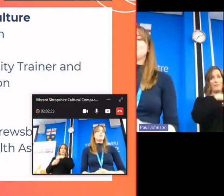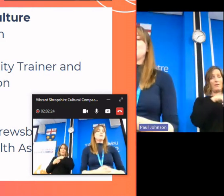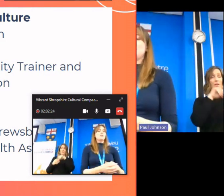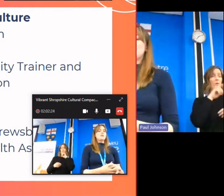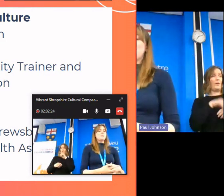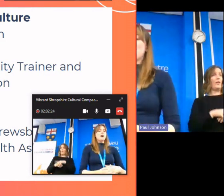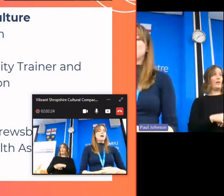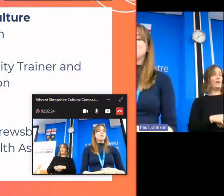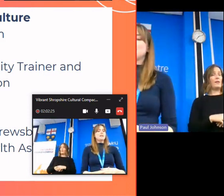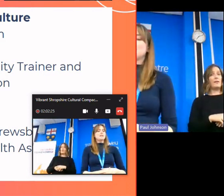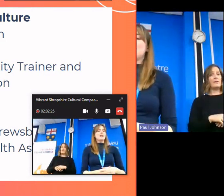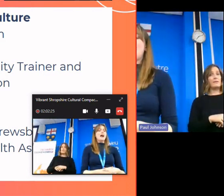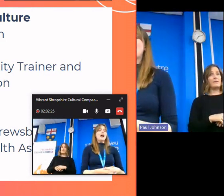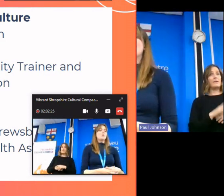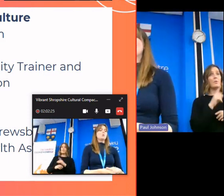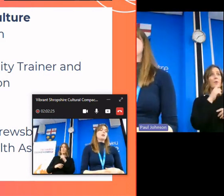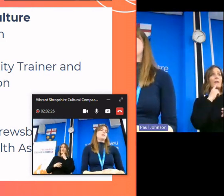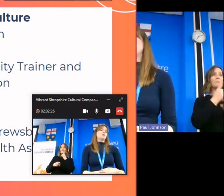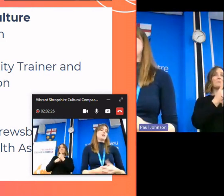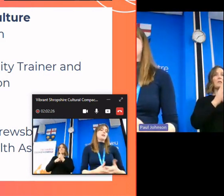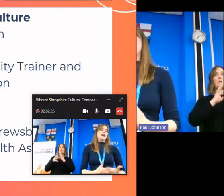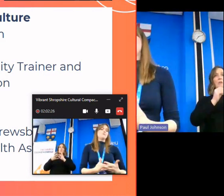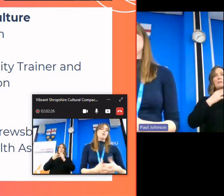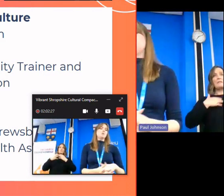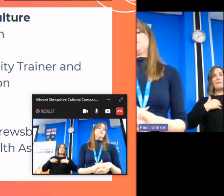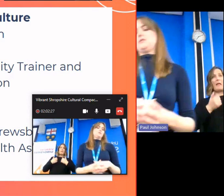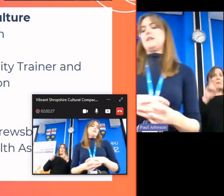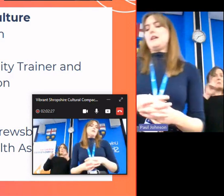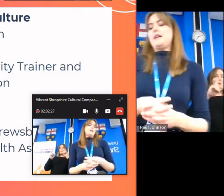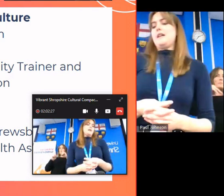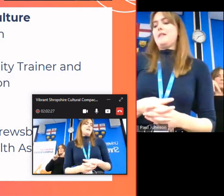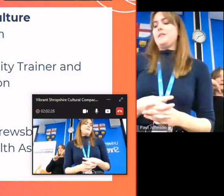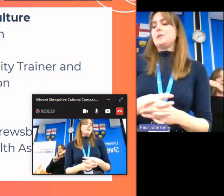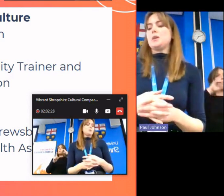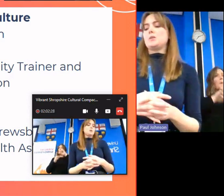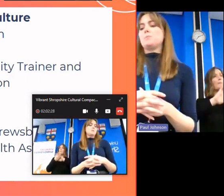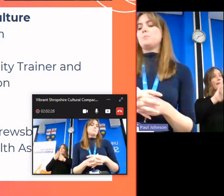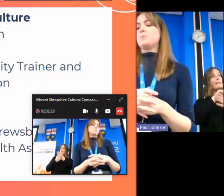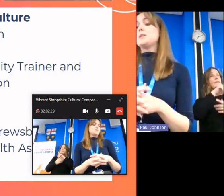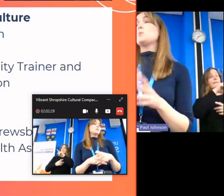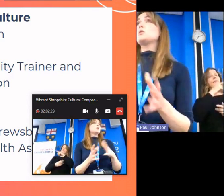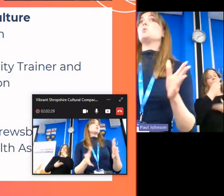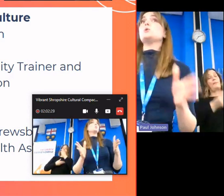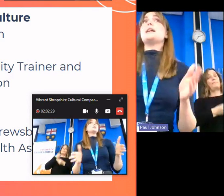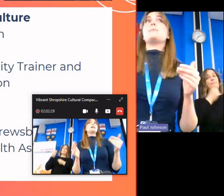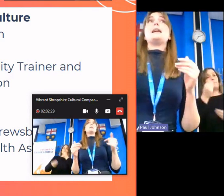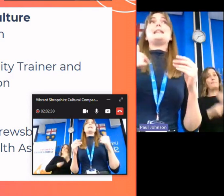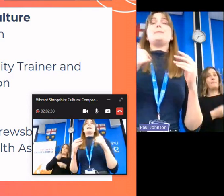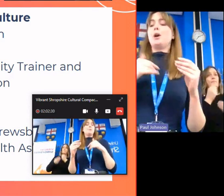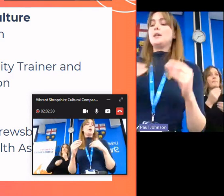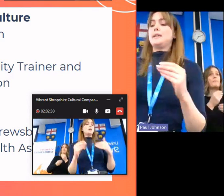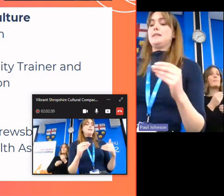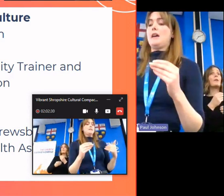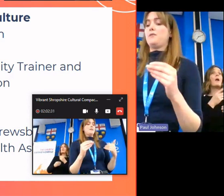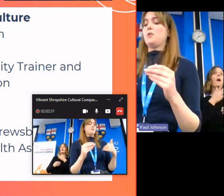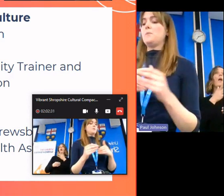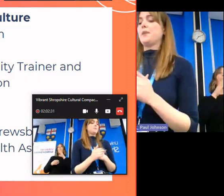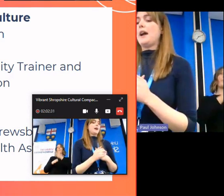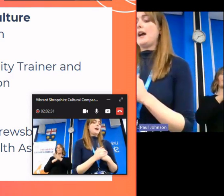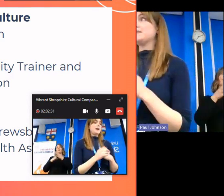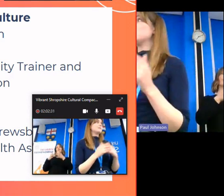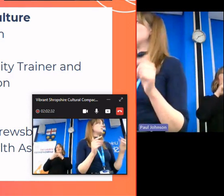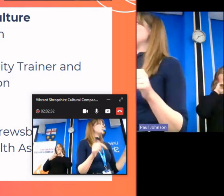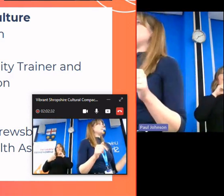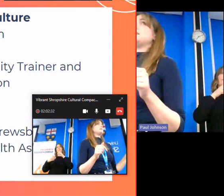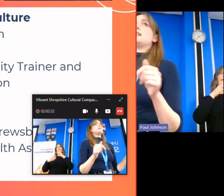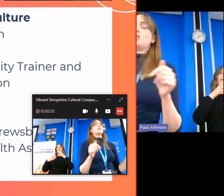creative health the theory behind it and how organizations can get involved this work this workshop will take place in person therefore